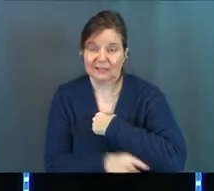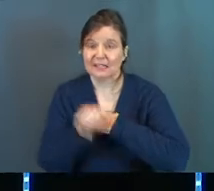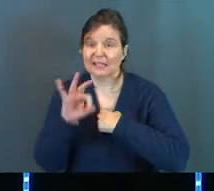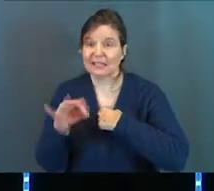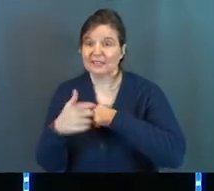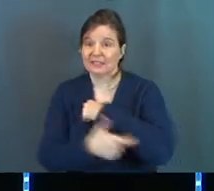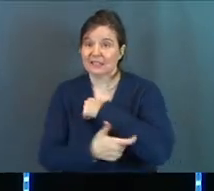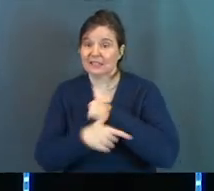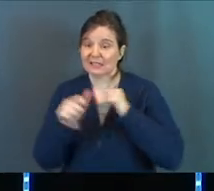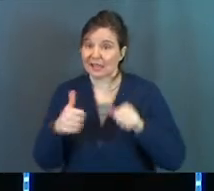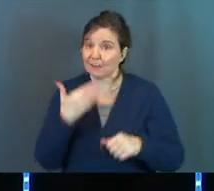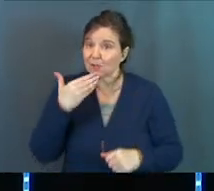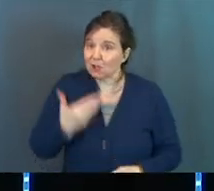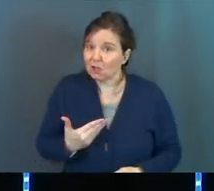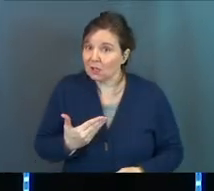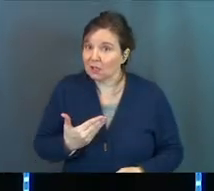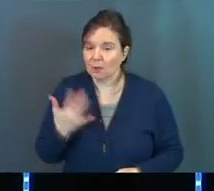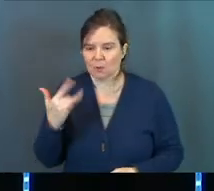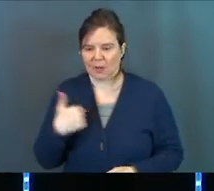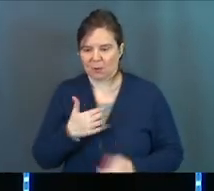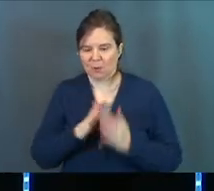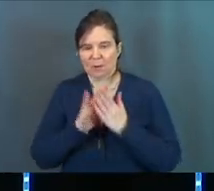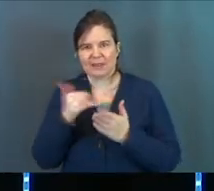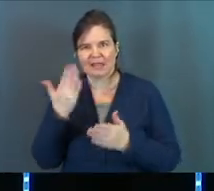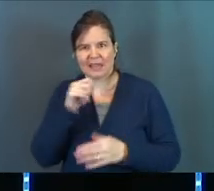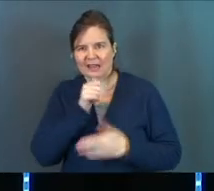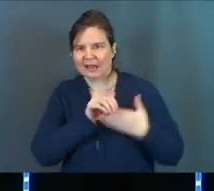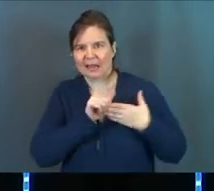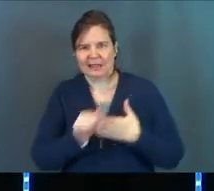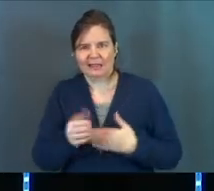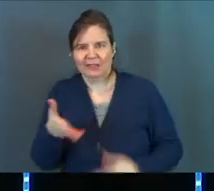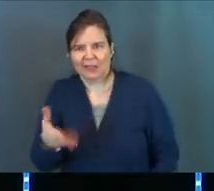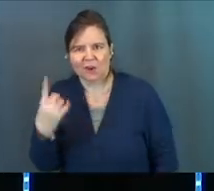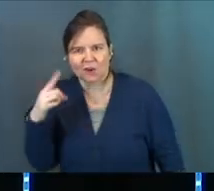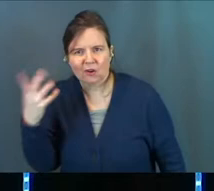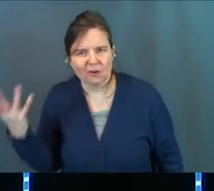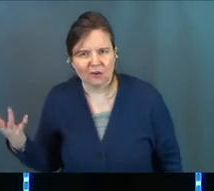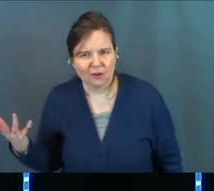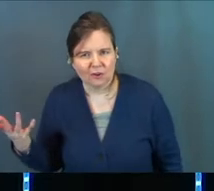If temptation can be good, why are we praying that God not lead us there?